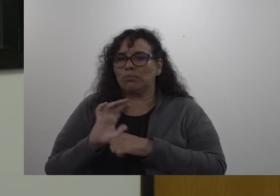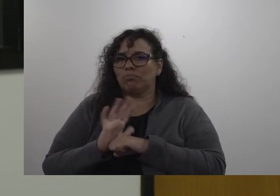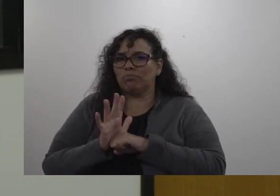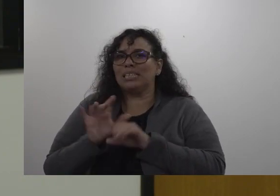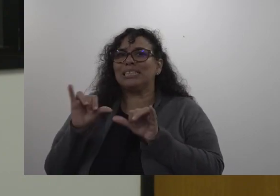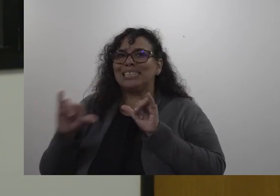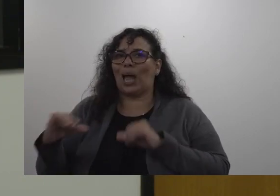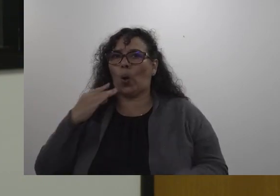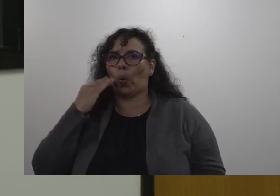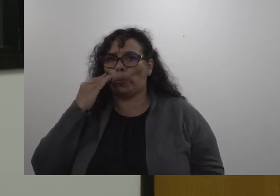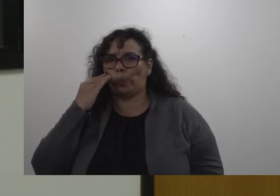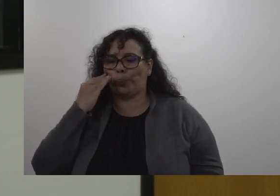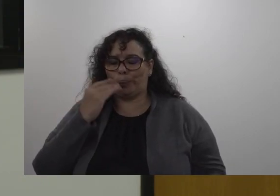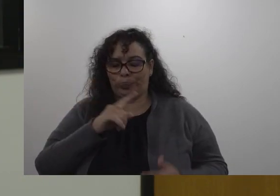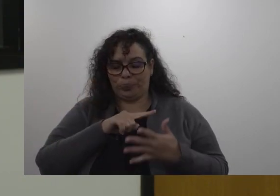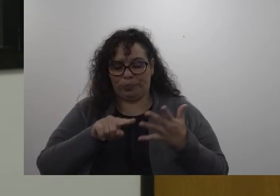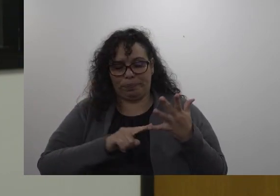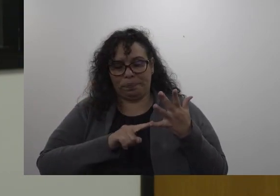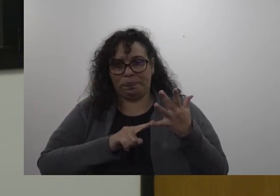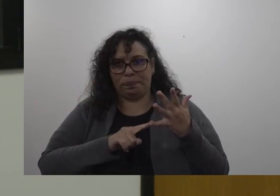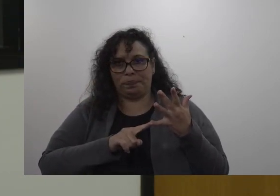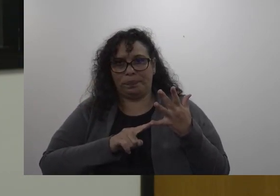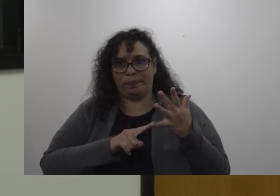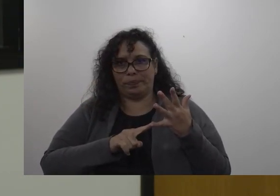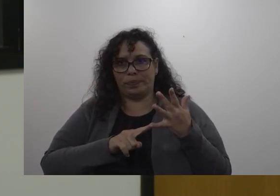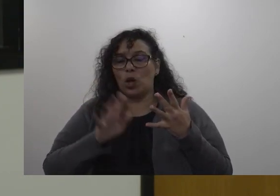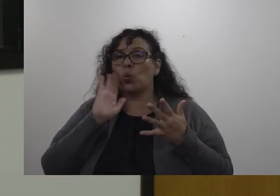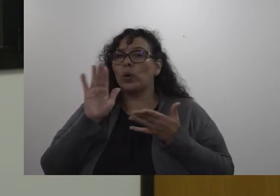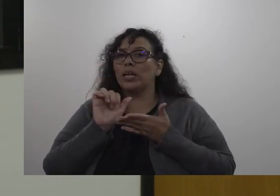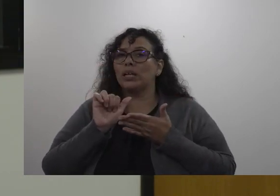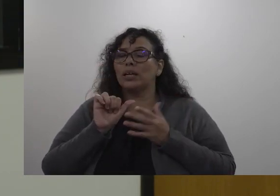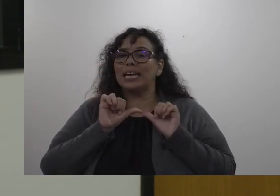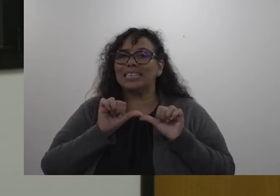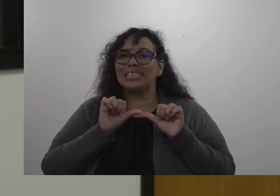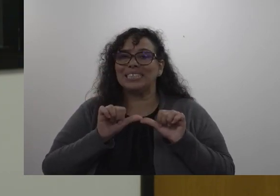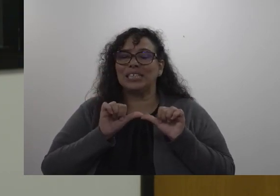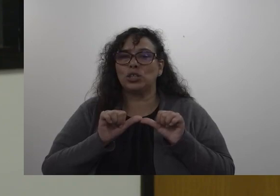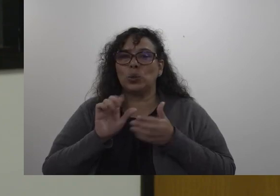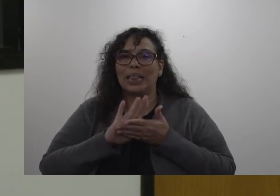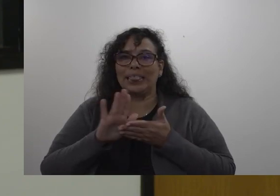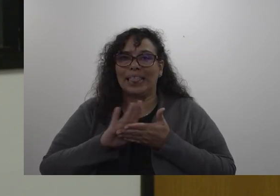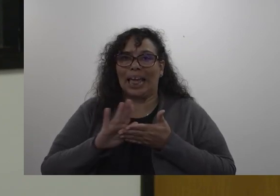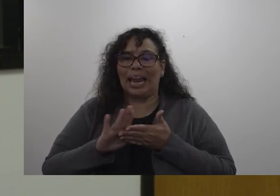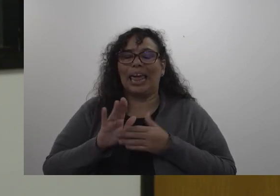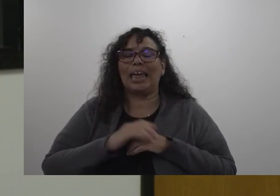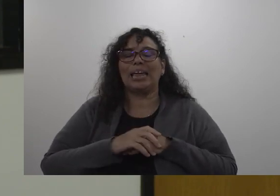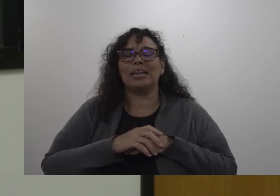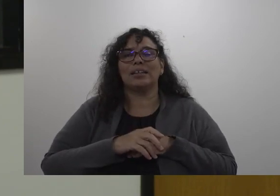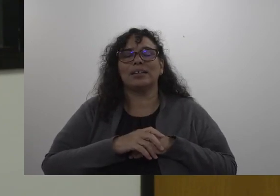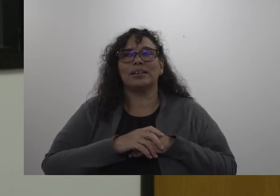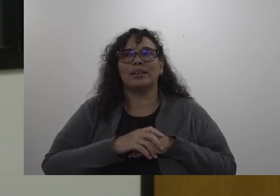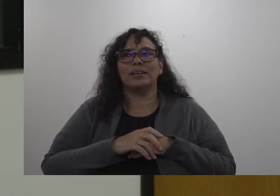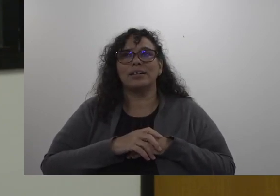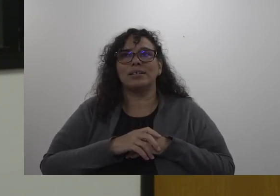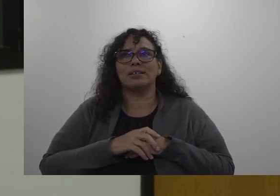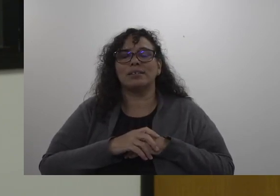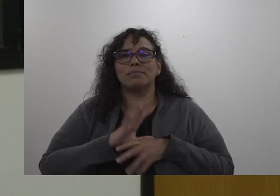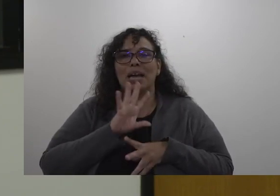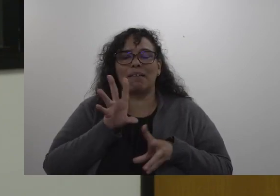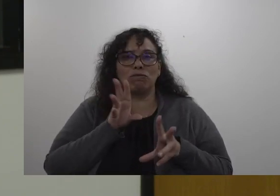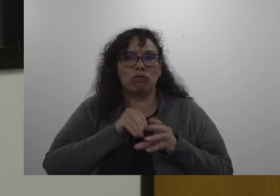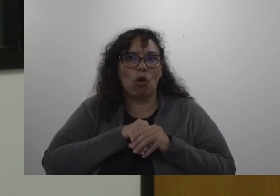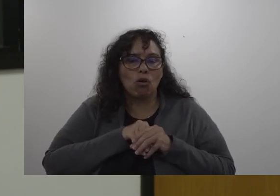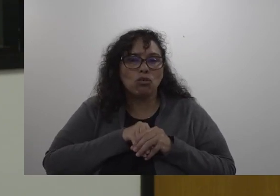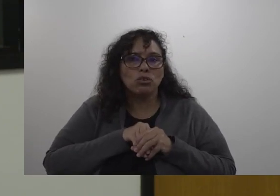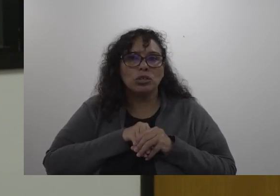we will continue cleaning and hand hygiene that cleaning involves really